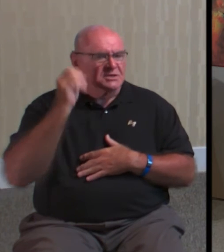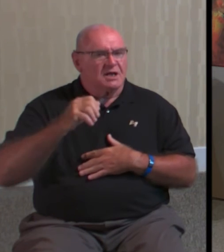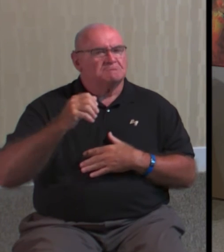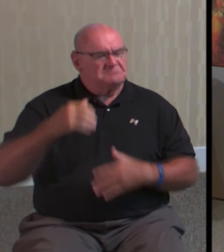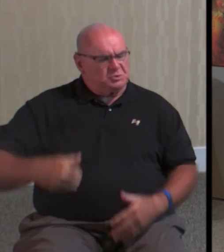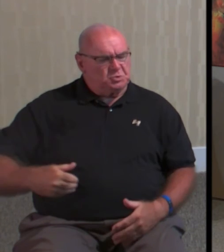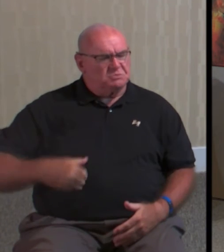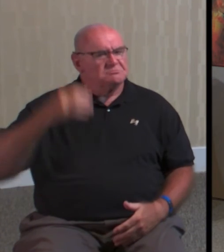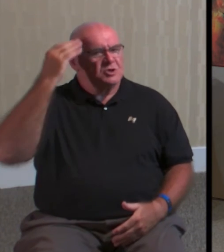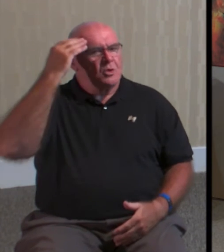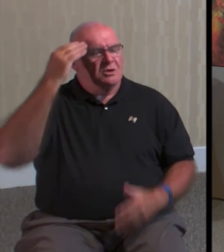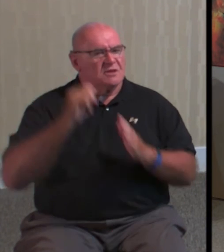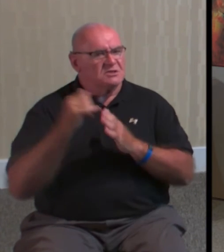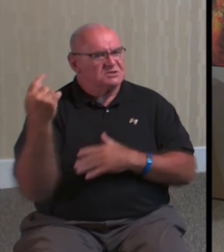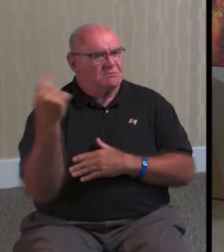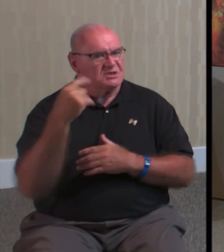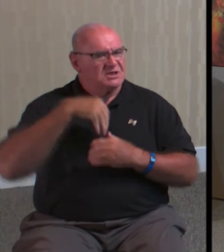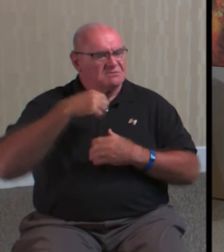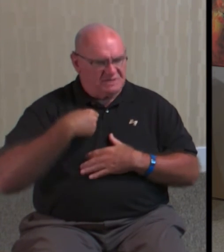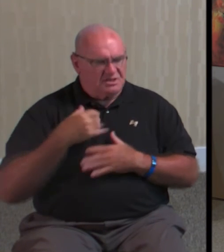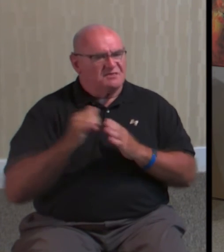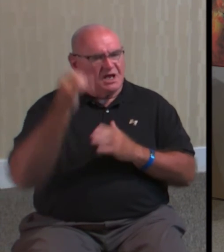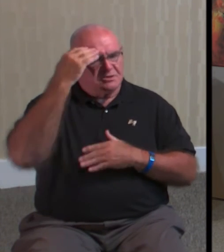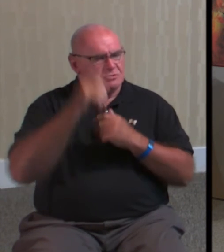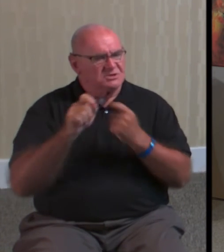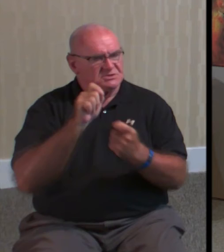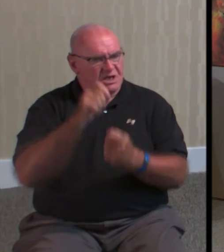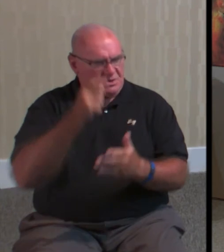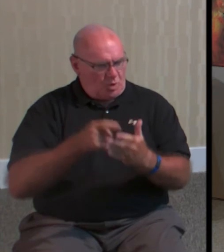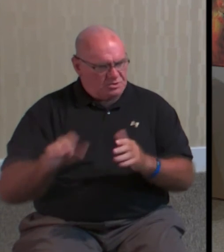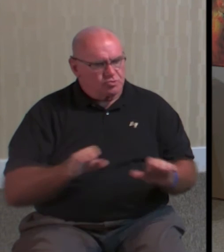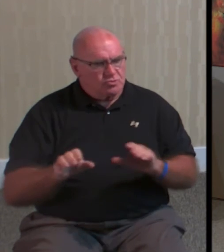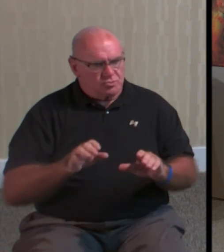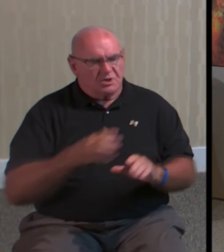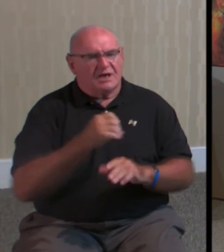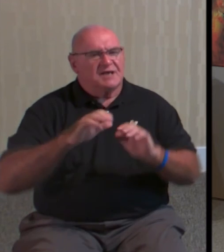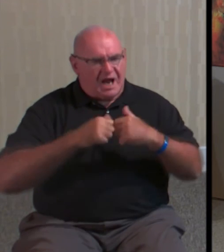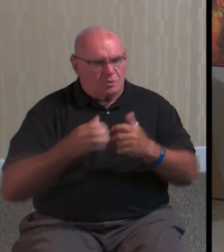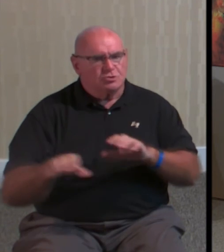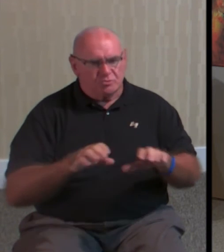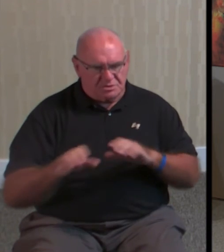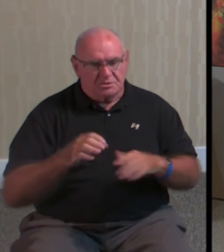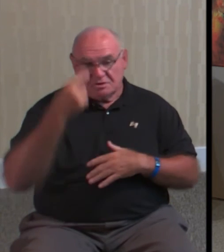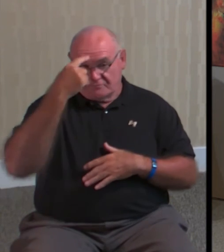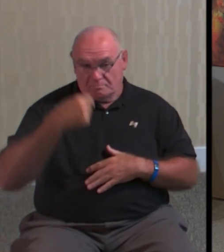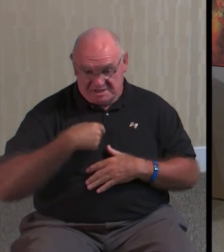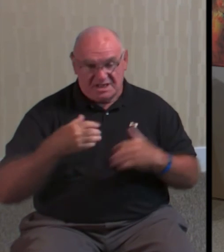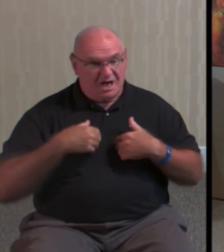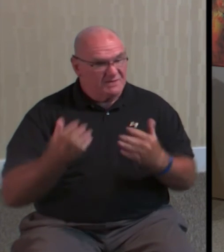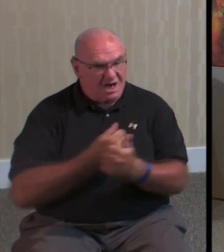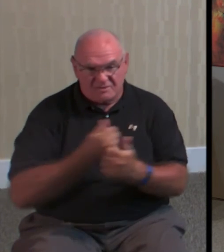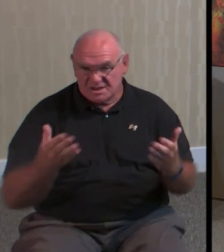there is something in me that knows exactly what to do and how to do it in order for me to have everything